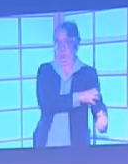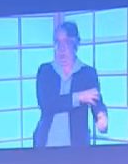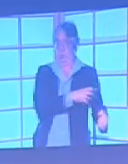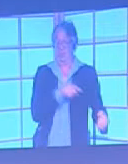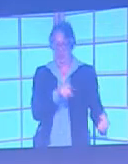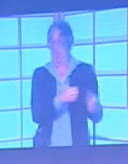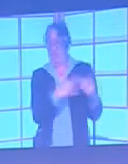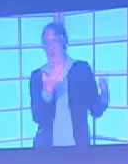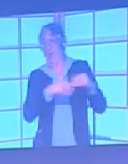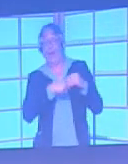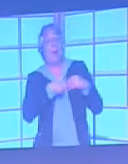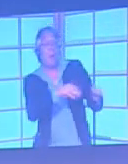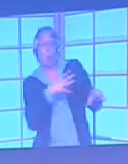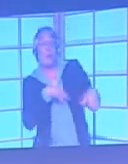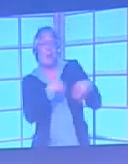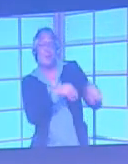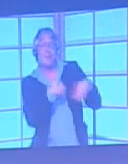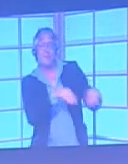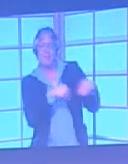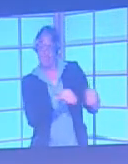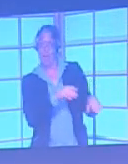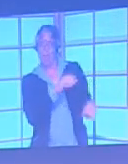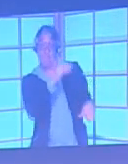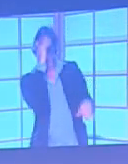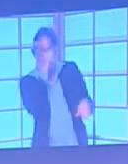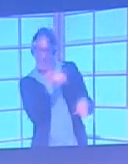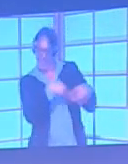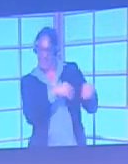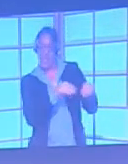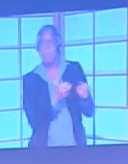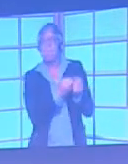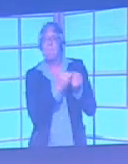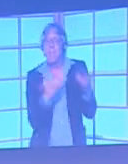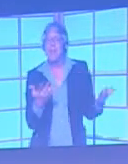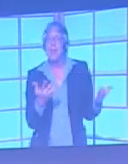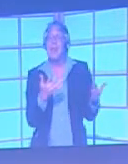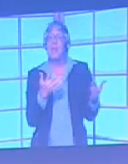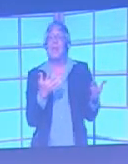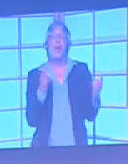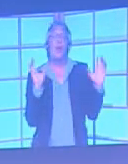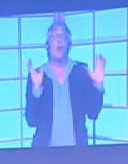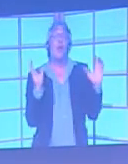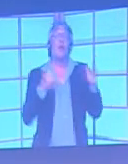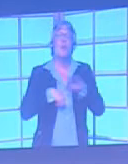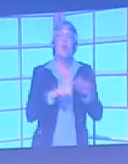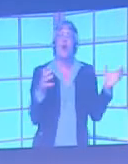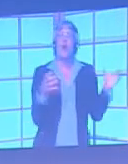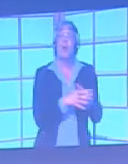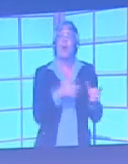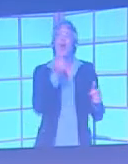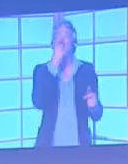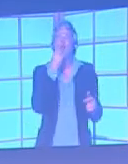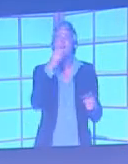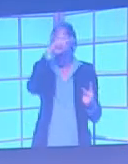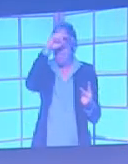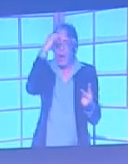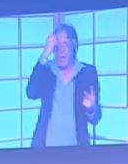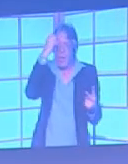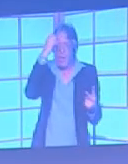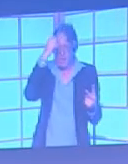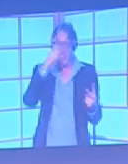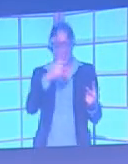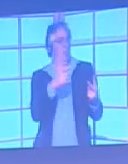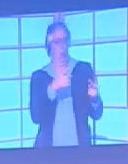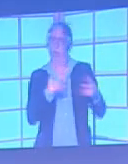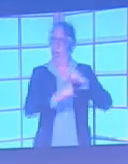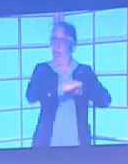I know a lot of club websites use a red and black combination, but I bet you didn't know that to about a quarter of colour blind